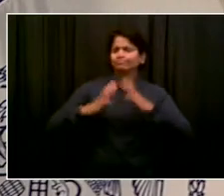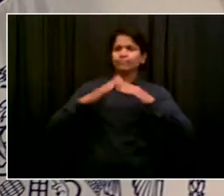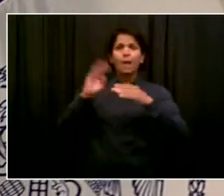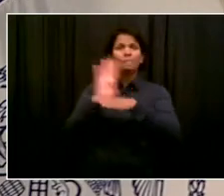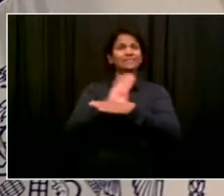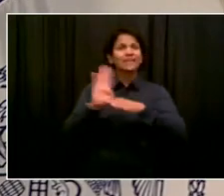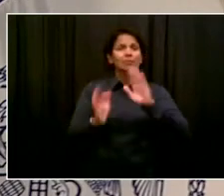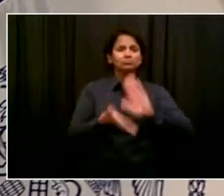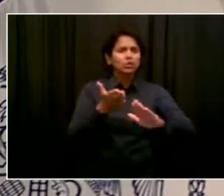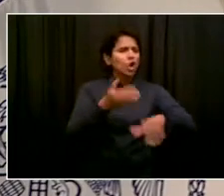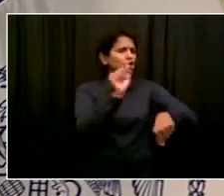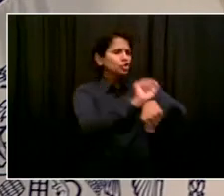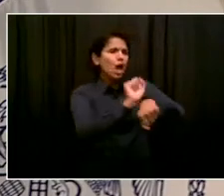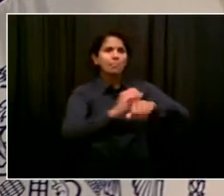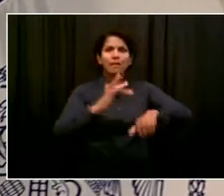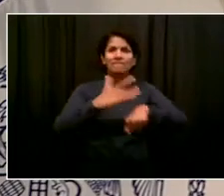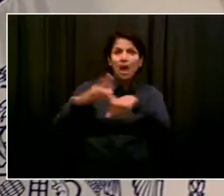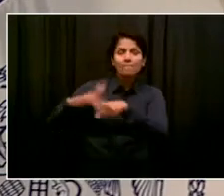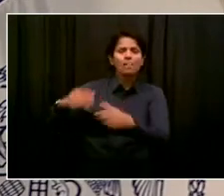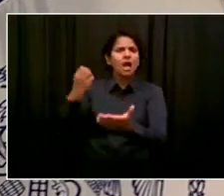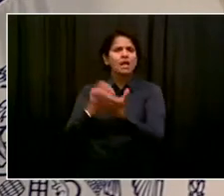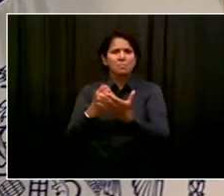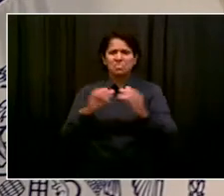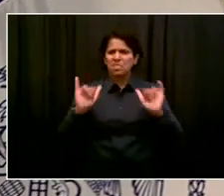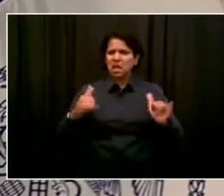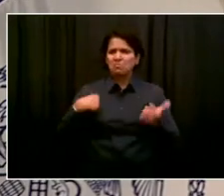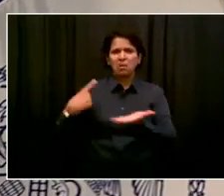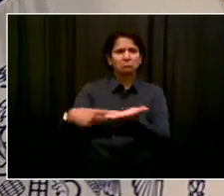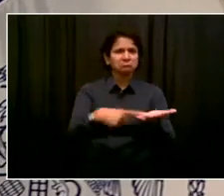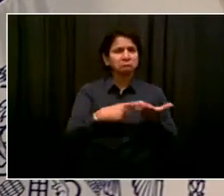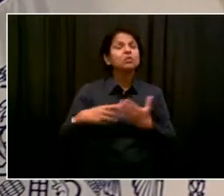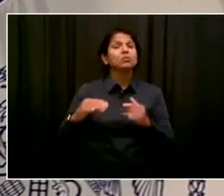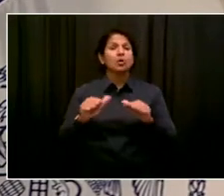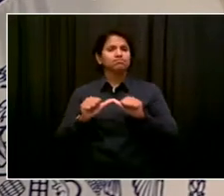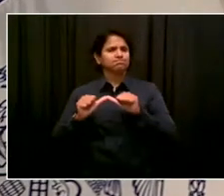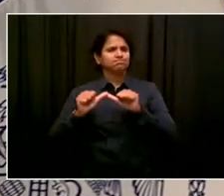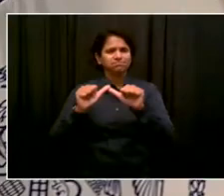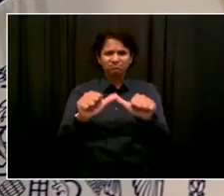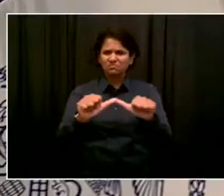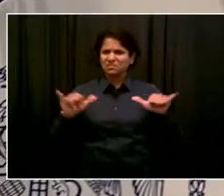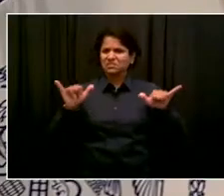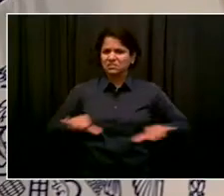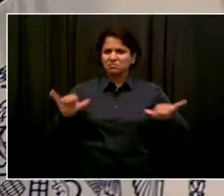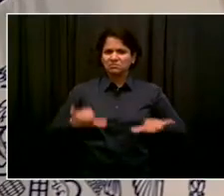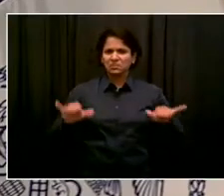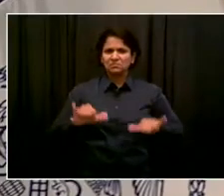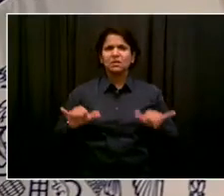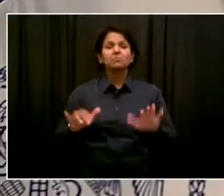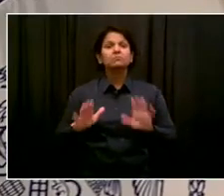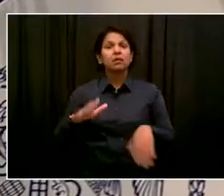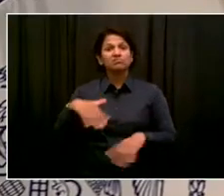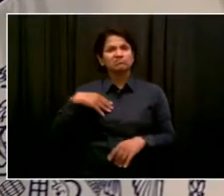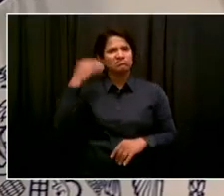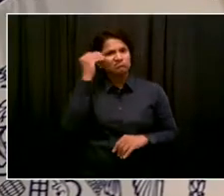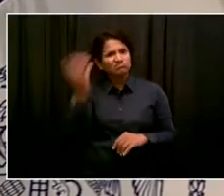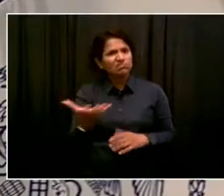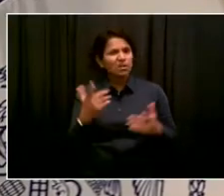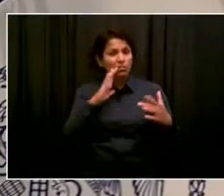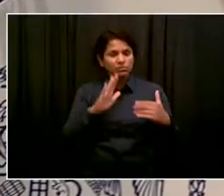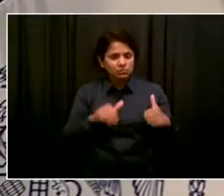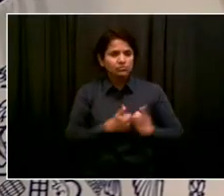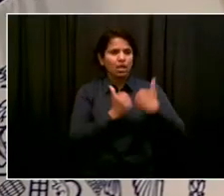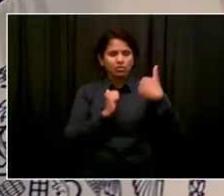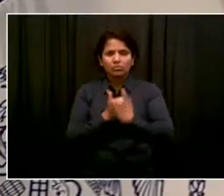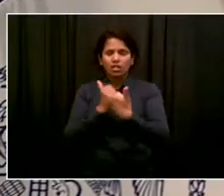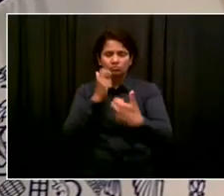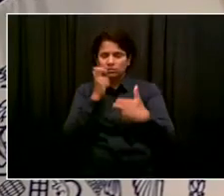On the recovery, we've got big challenges. We're going to talk about them in the next few minutes. We've got big challenges, big things we have to address, but